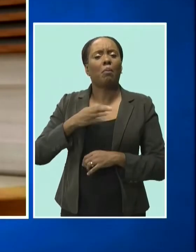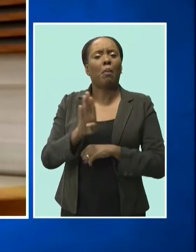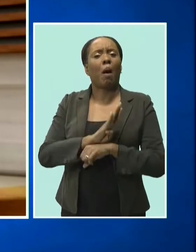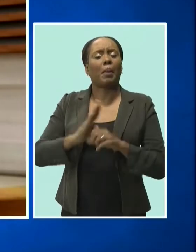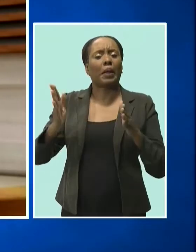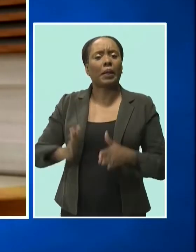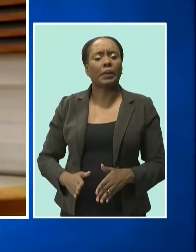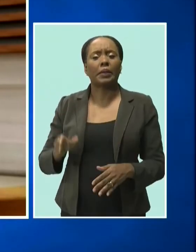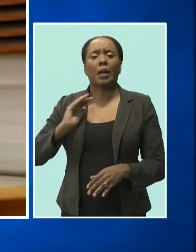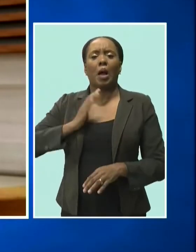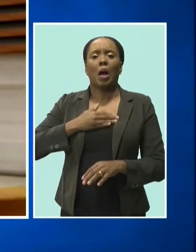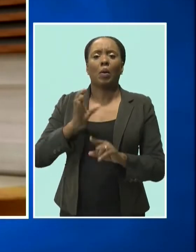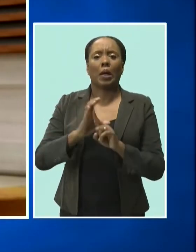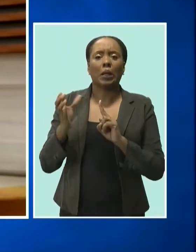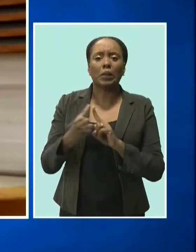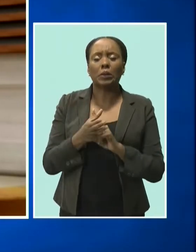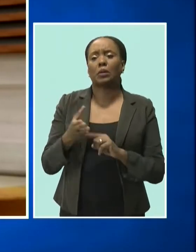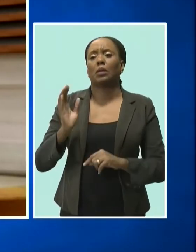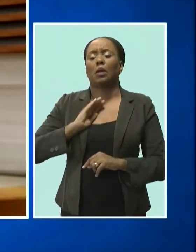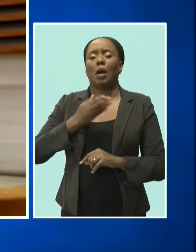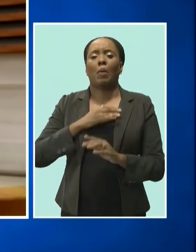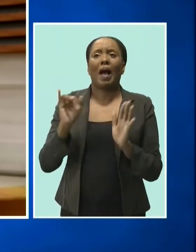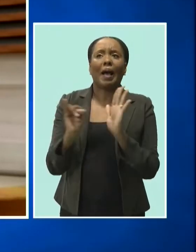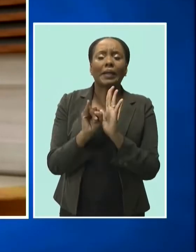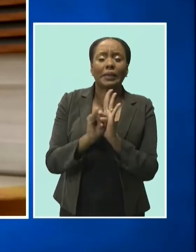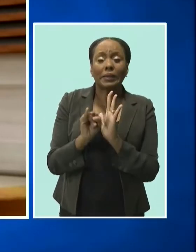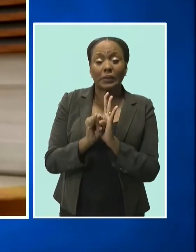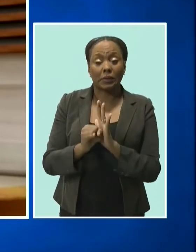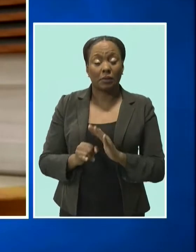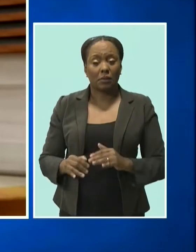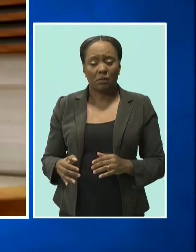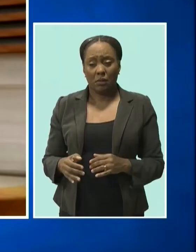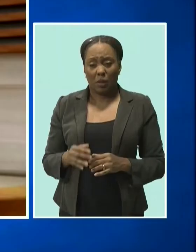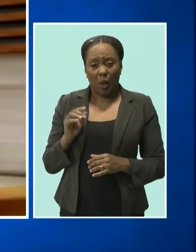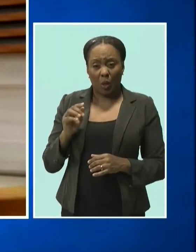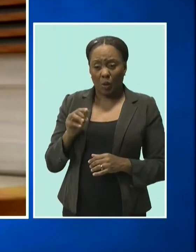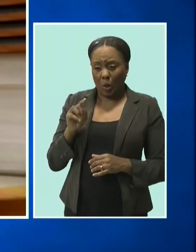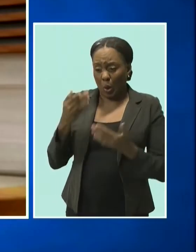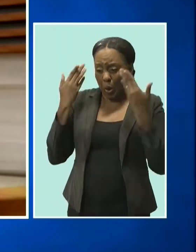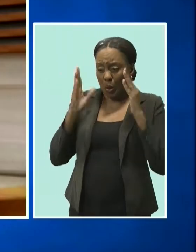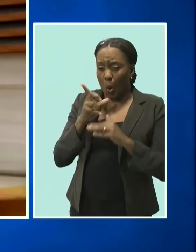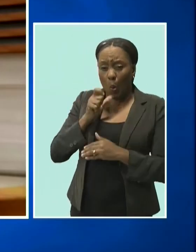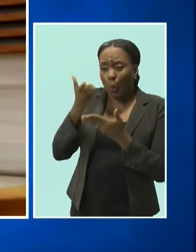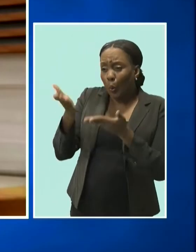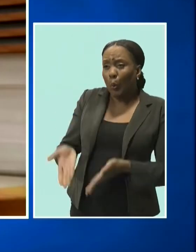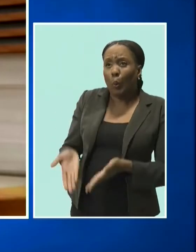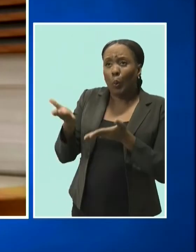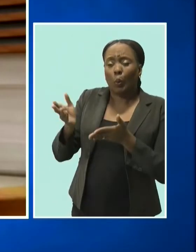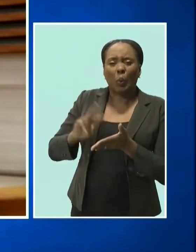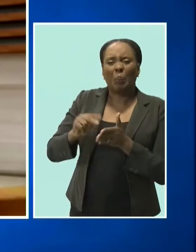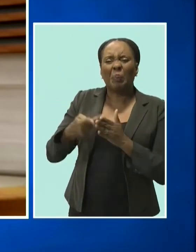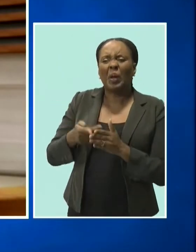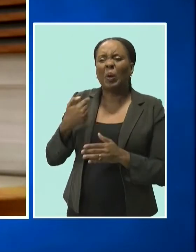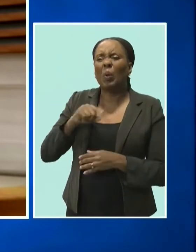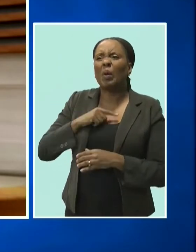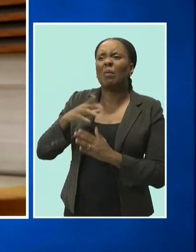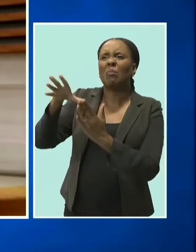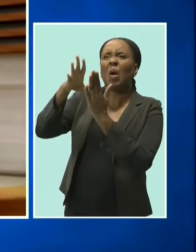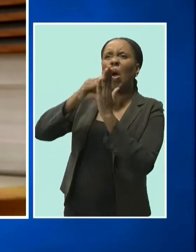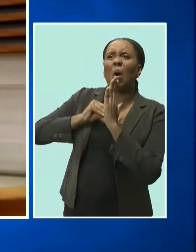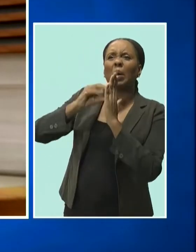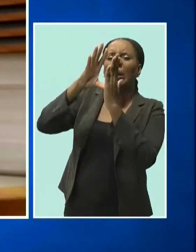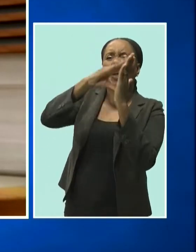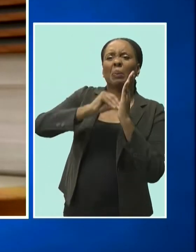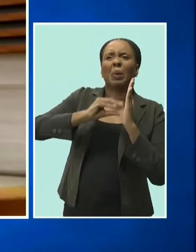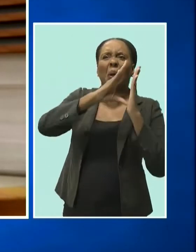pride in our culture. If as a people we do not know who we are, then we tend to adopt other cultures and